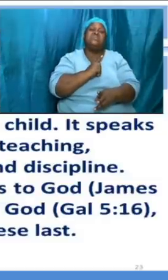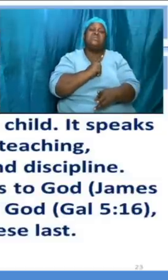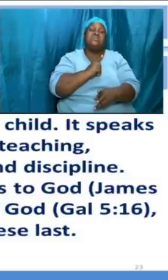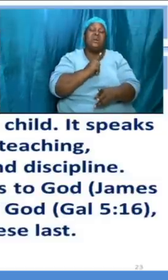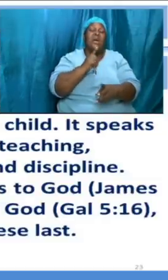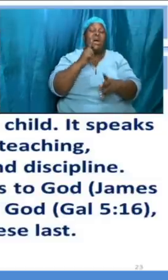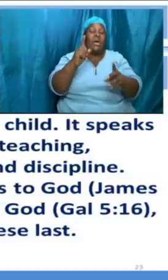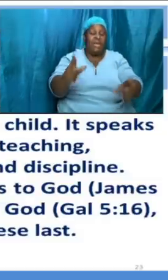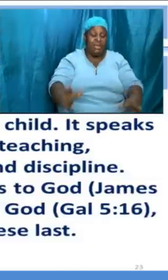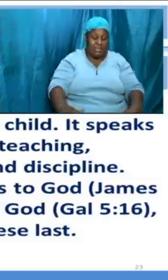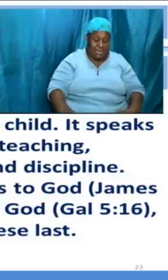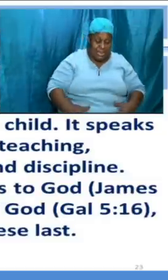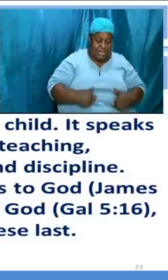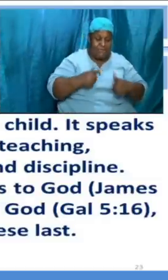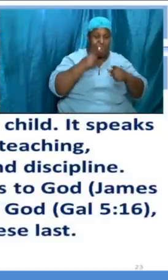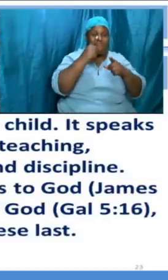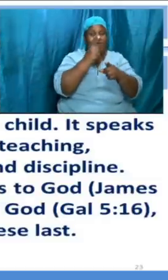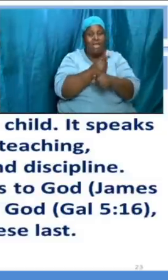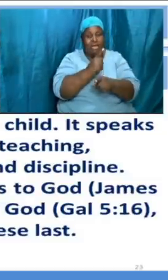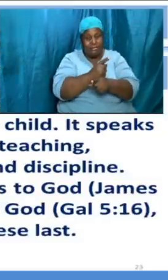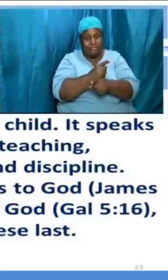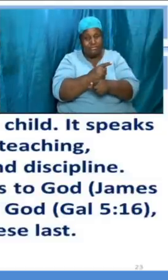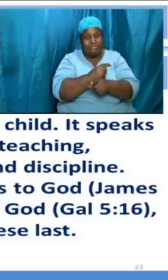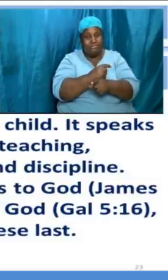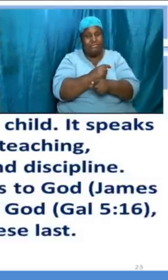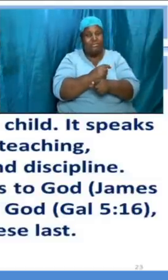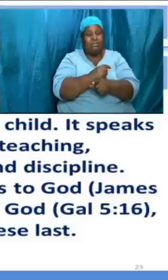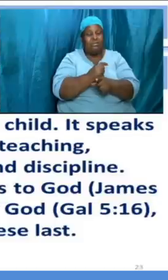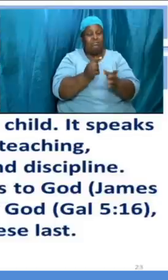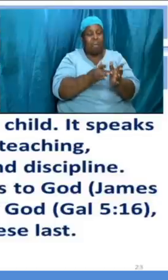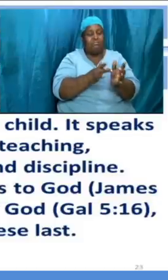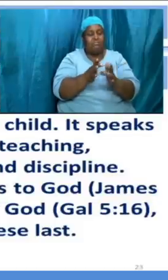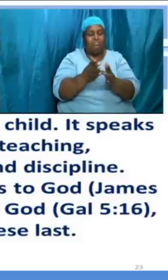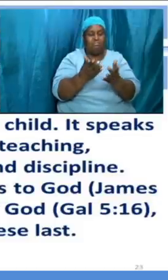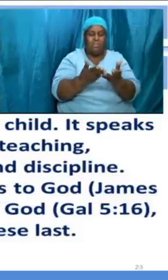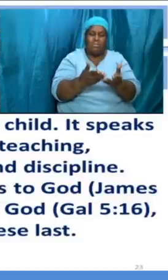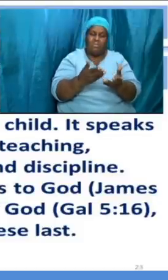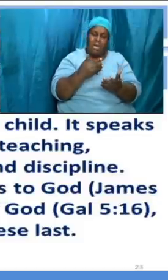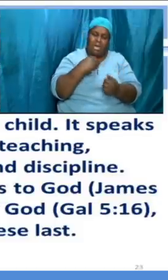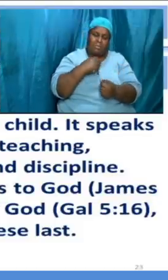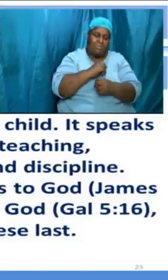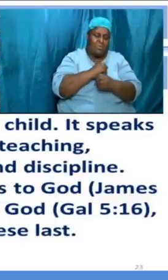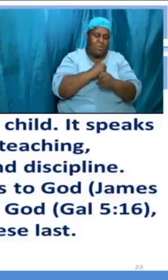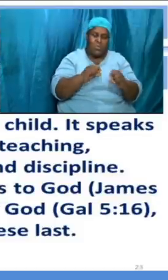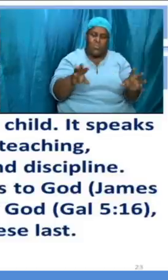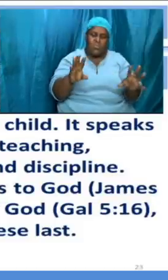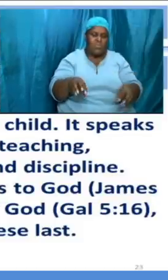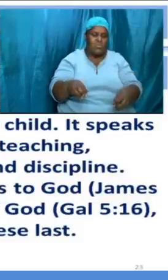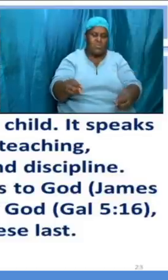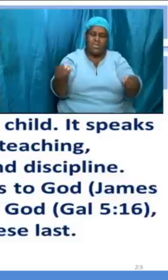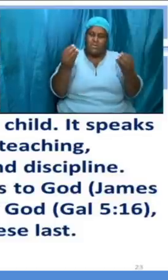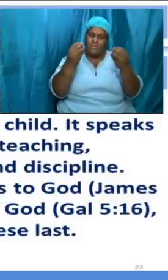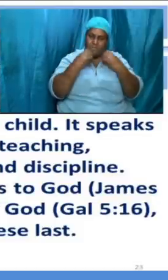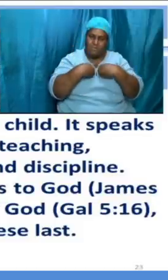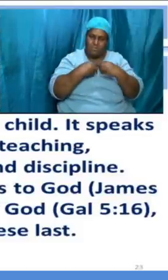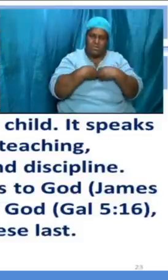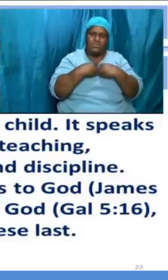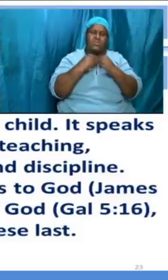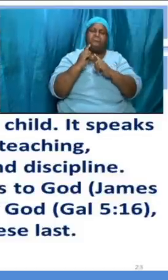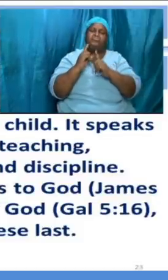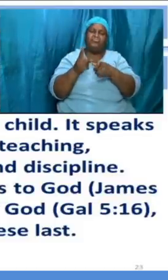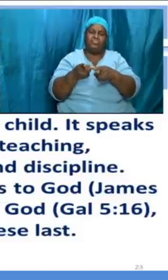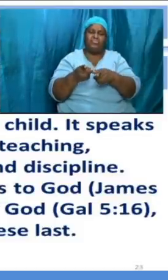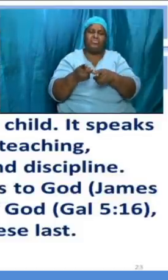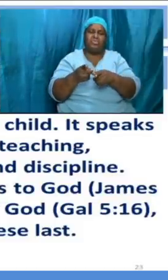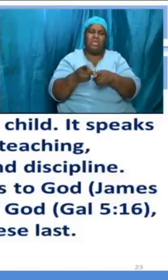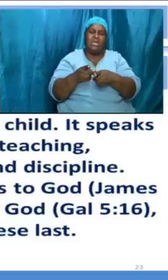wouldn't give us instruction and advice and things that we are unable to do we